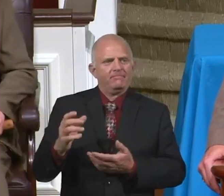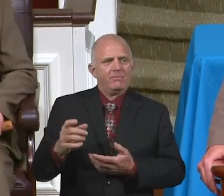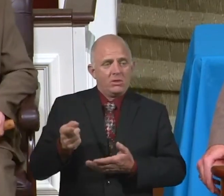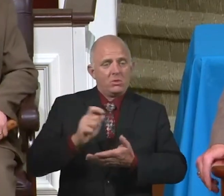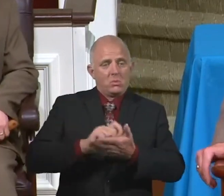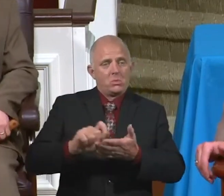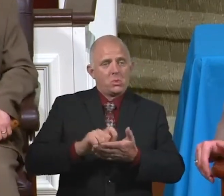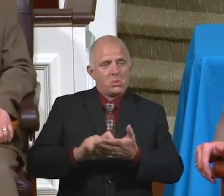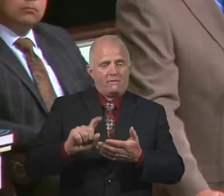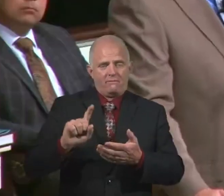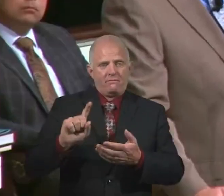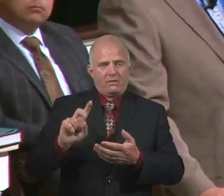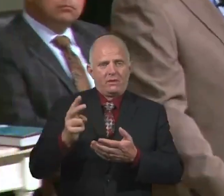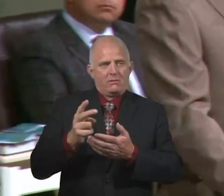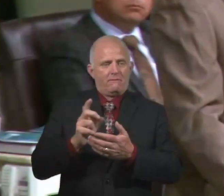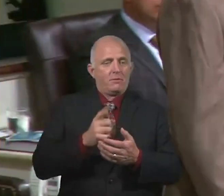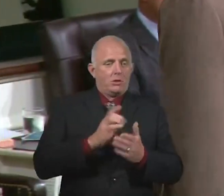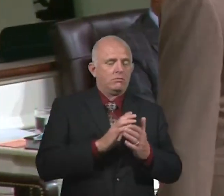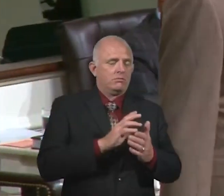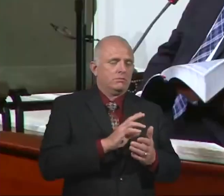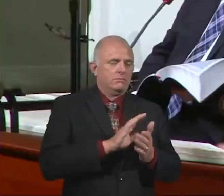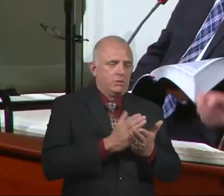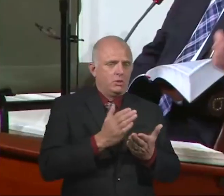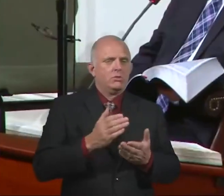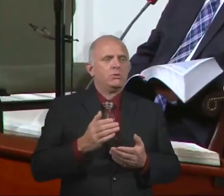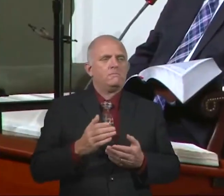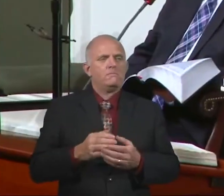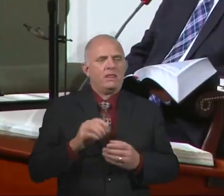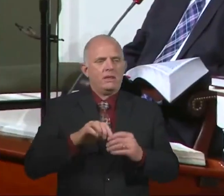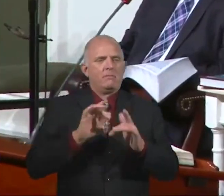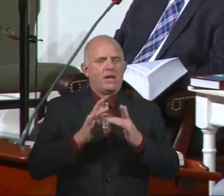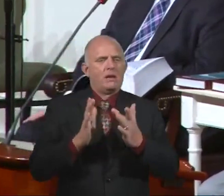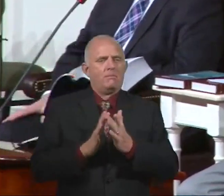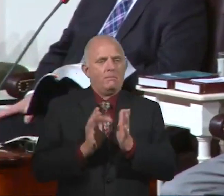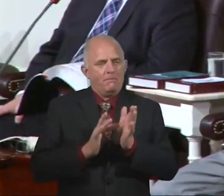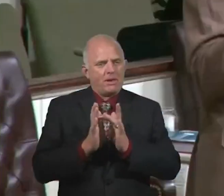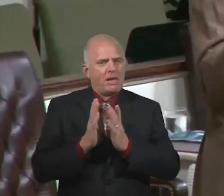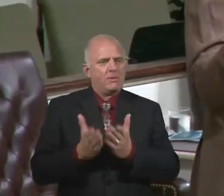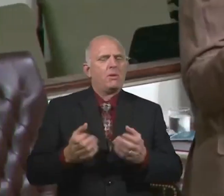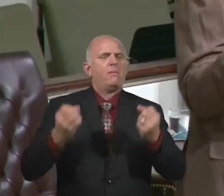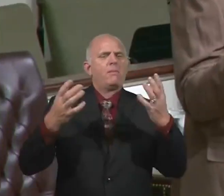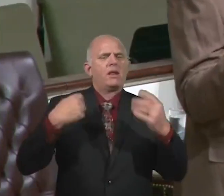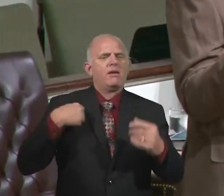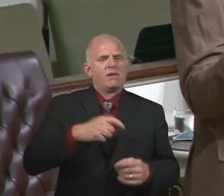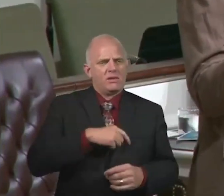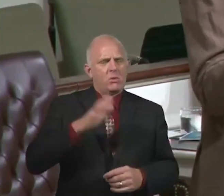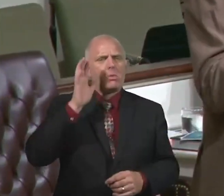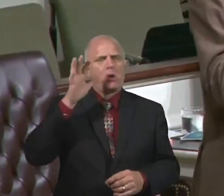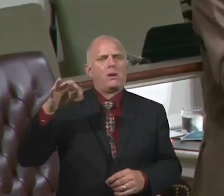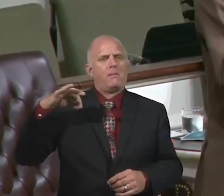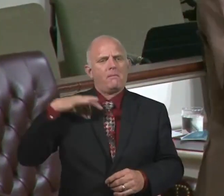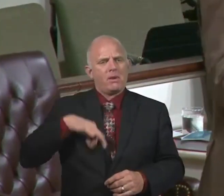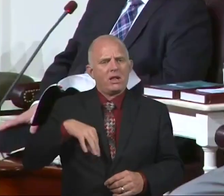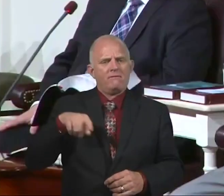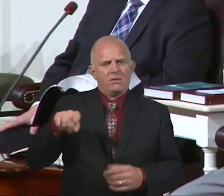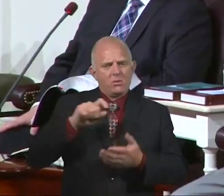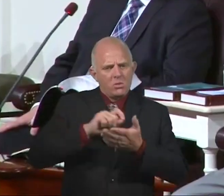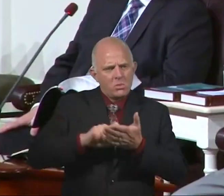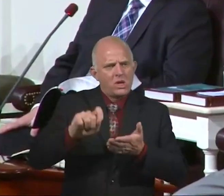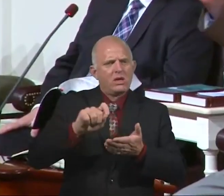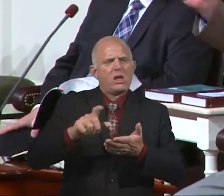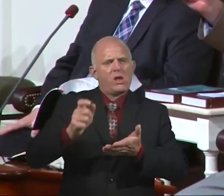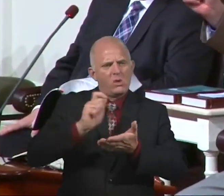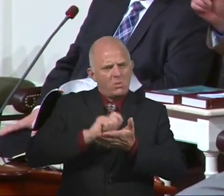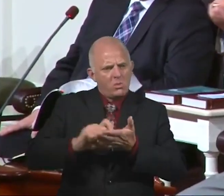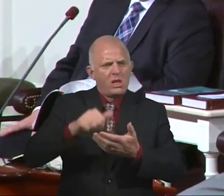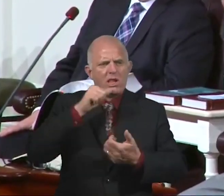By the way, I think probably all of us would be benefited just to learn to write a little bit more. Write letters to your children.